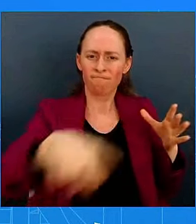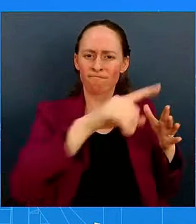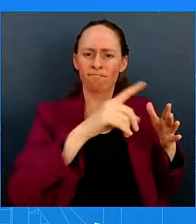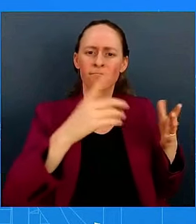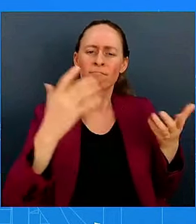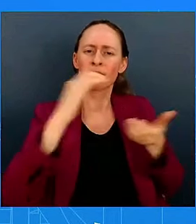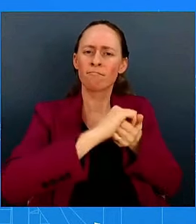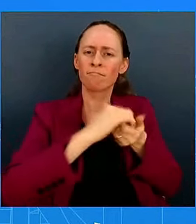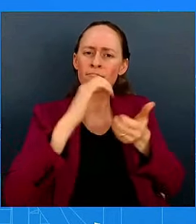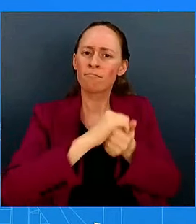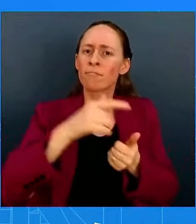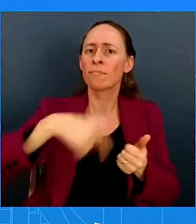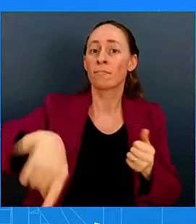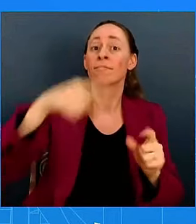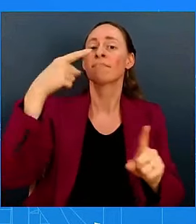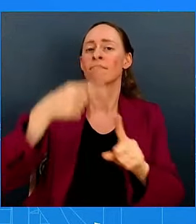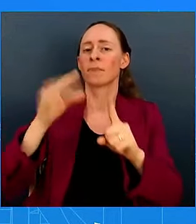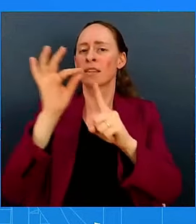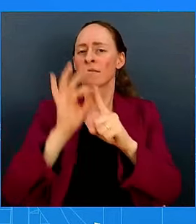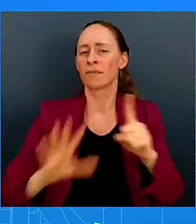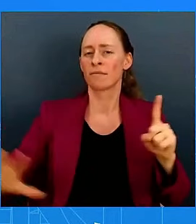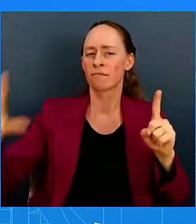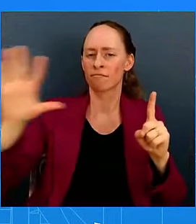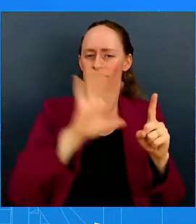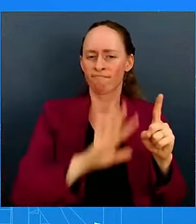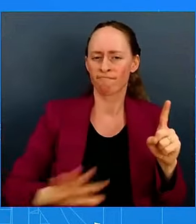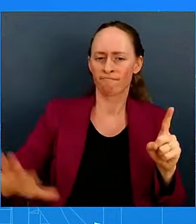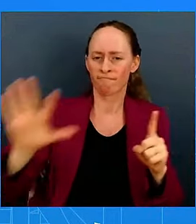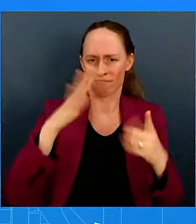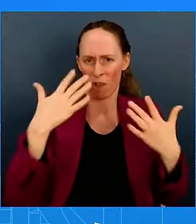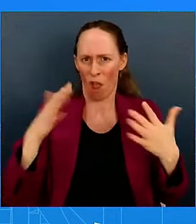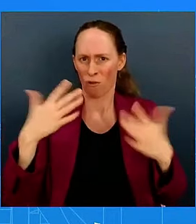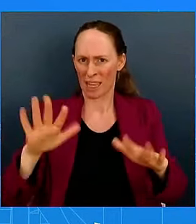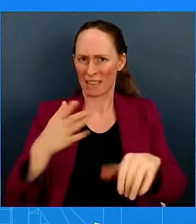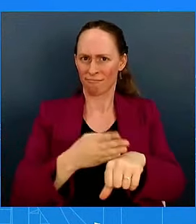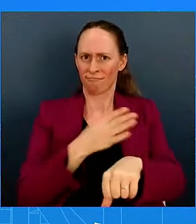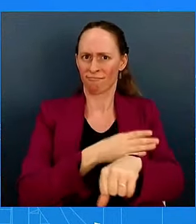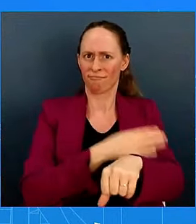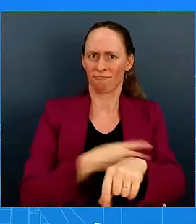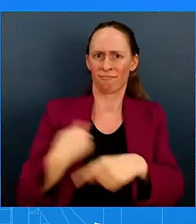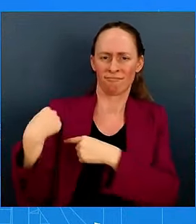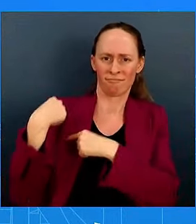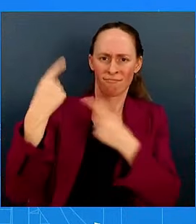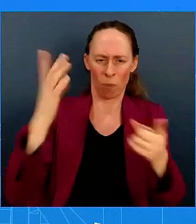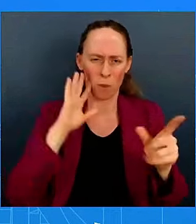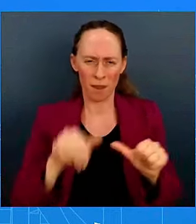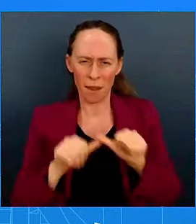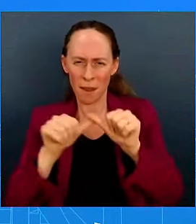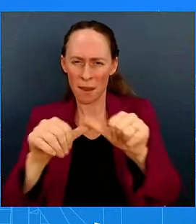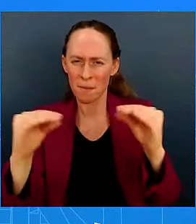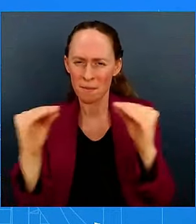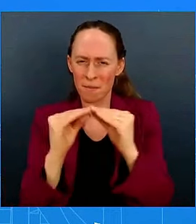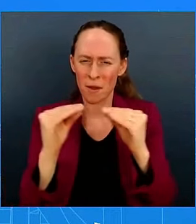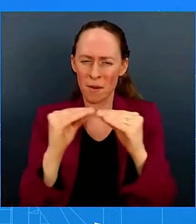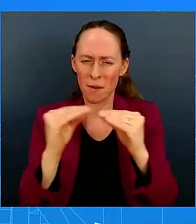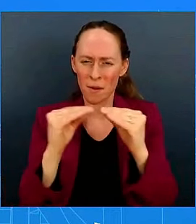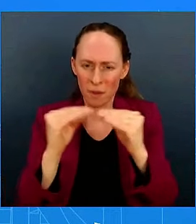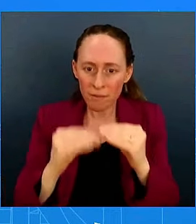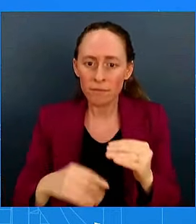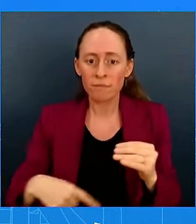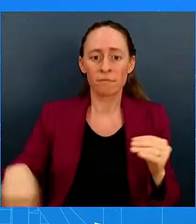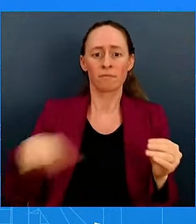in the process of doing that, he has strengthened not only existing relationships, but he's helped forge new ones altogether.